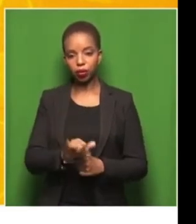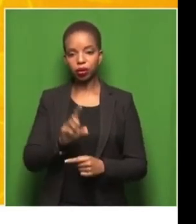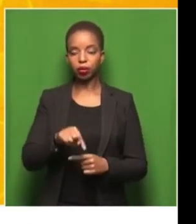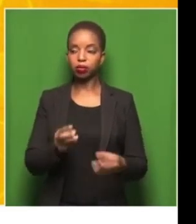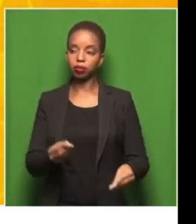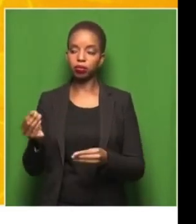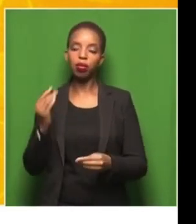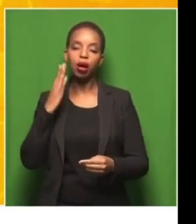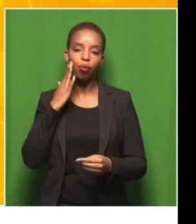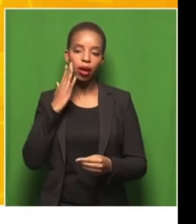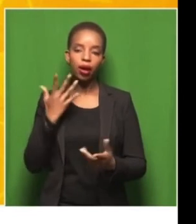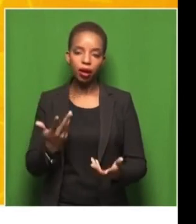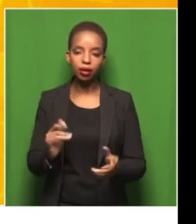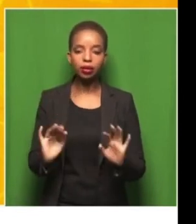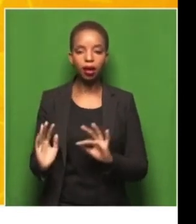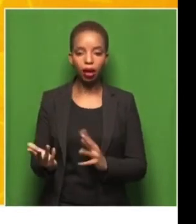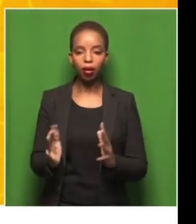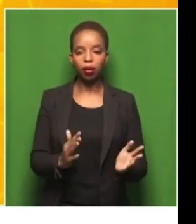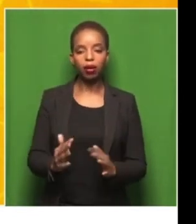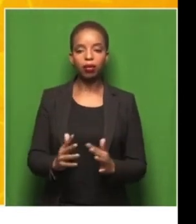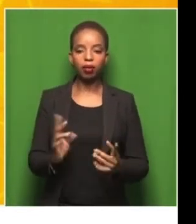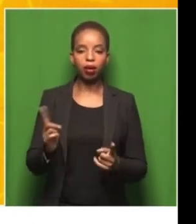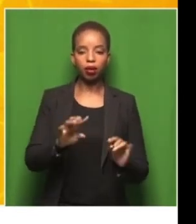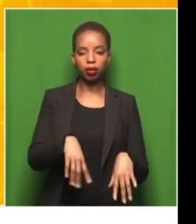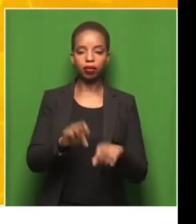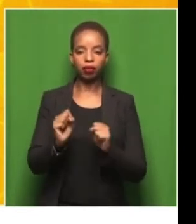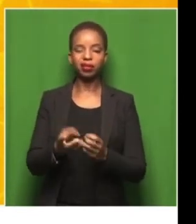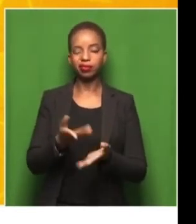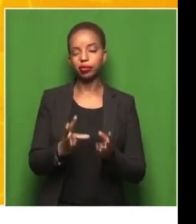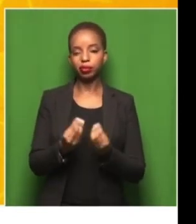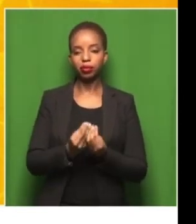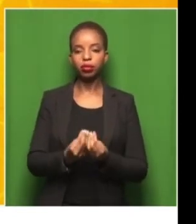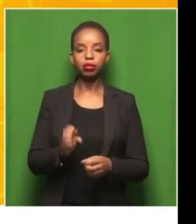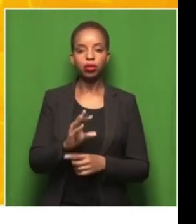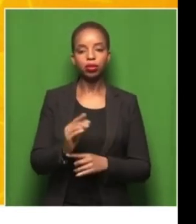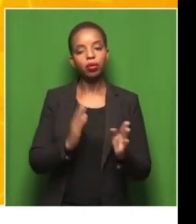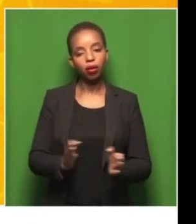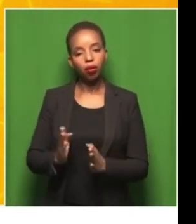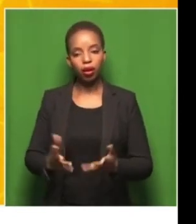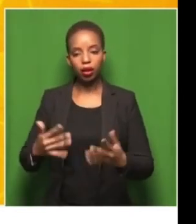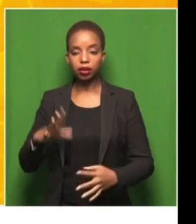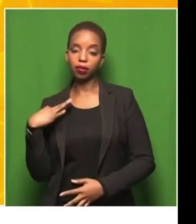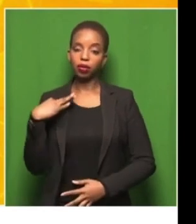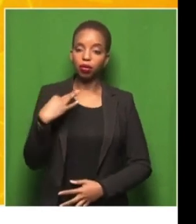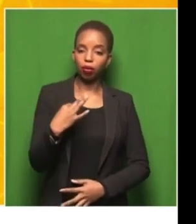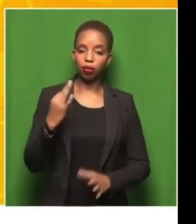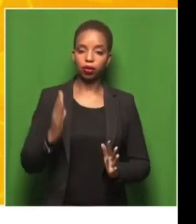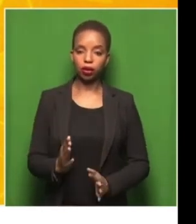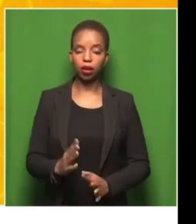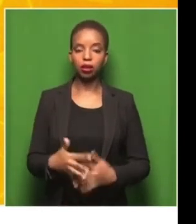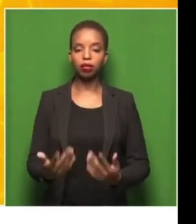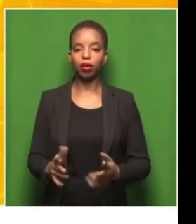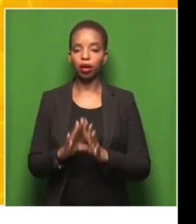how they were going to come collect the goods from us. They organized the volunteers to put everything